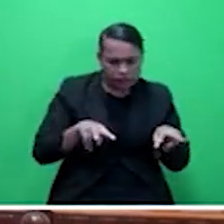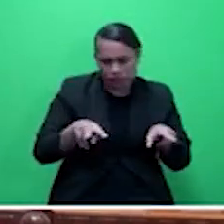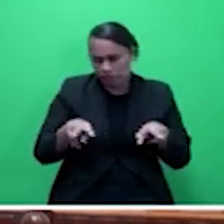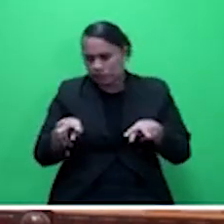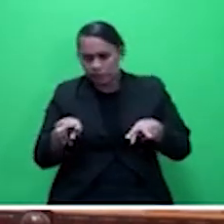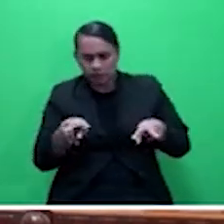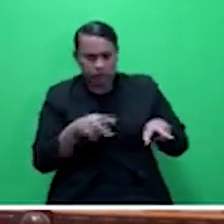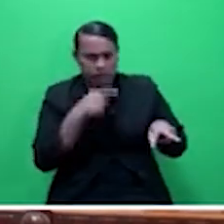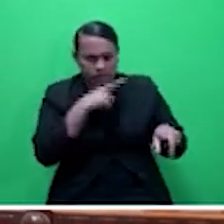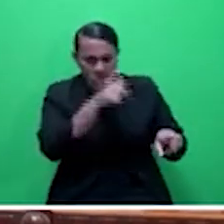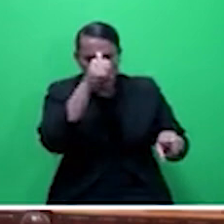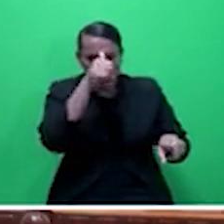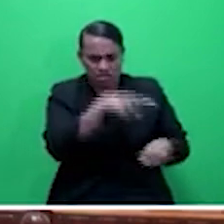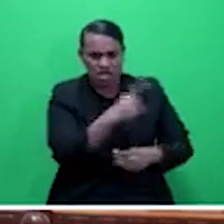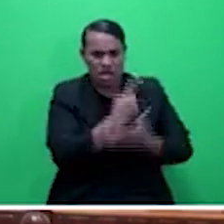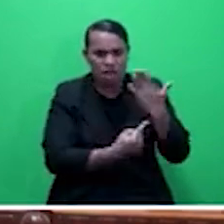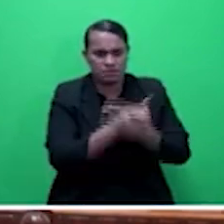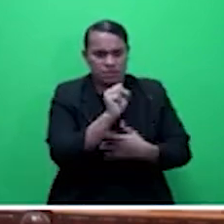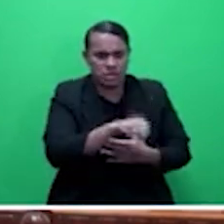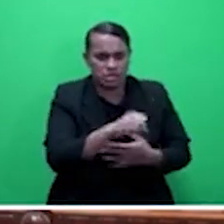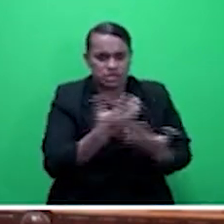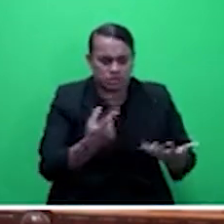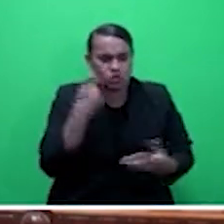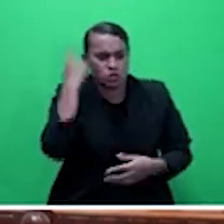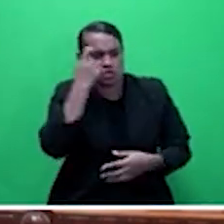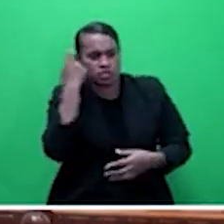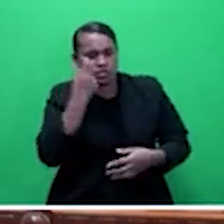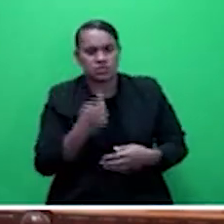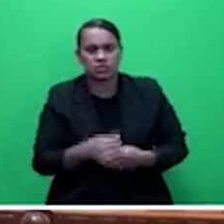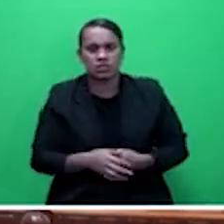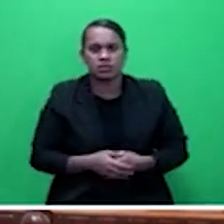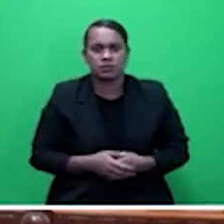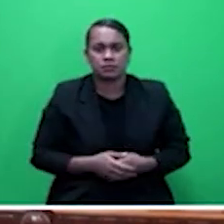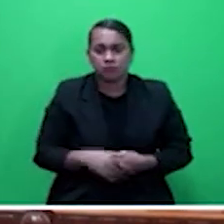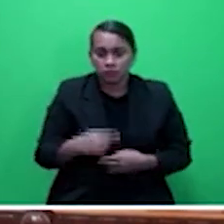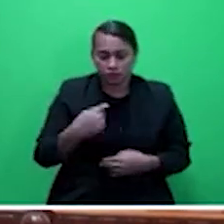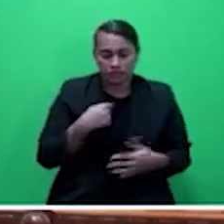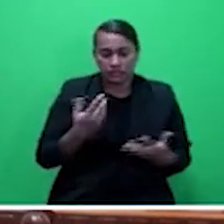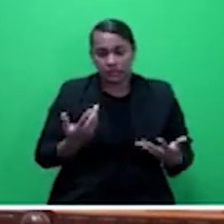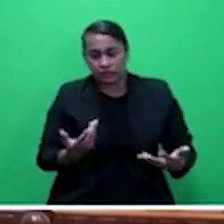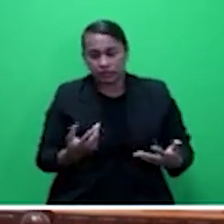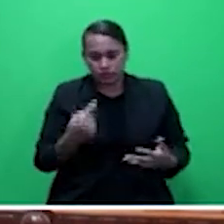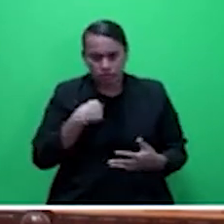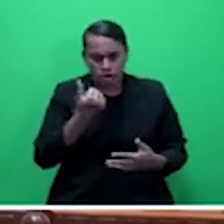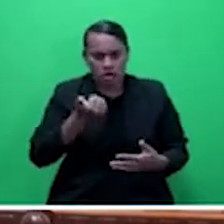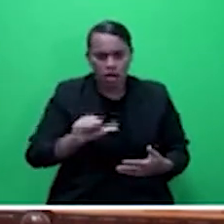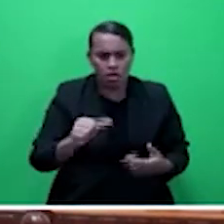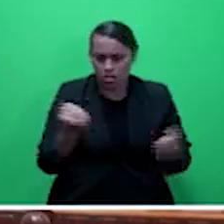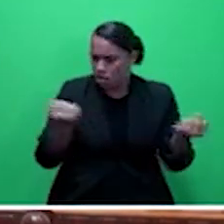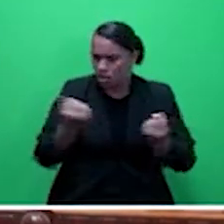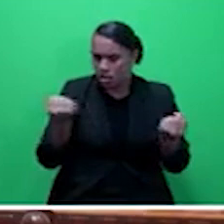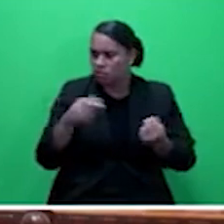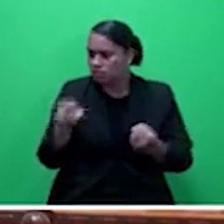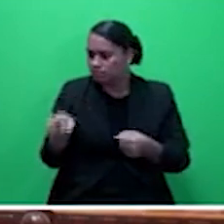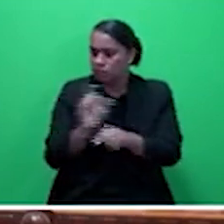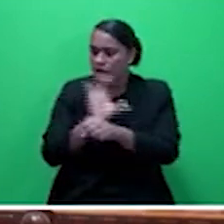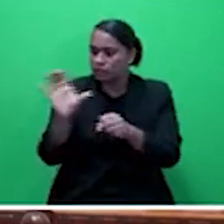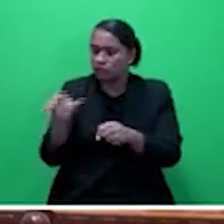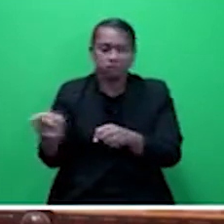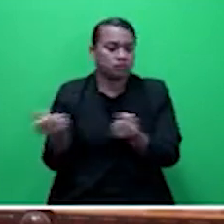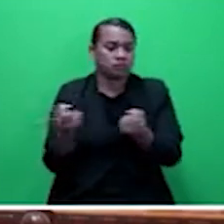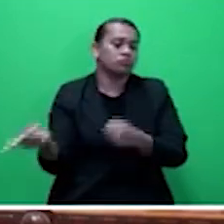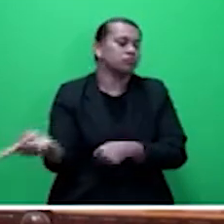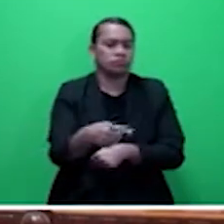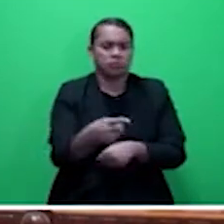through. But it would have meant sending a company vehicle with a company driver when himself into